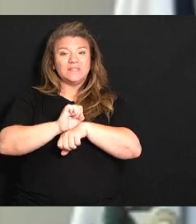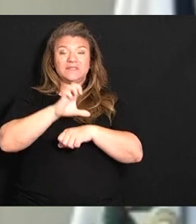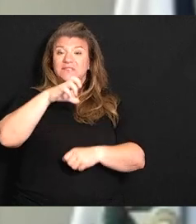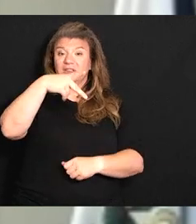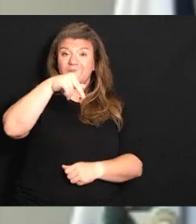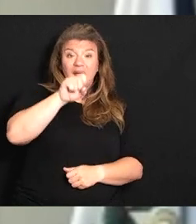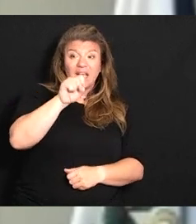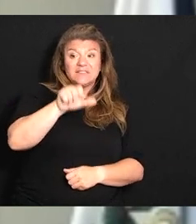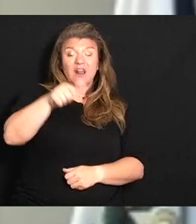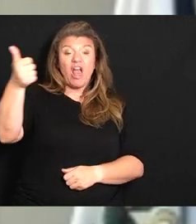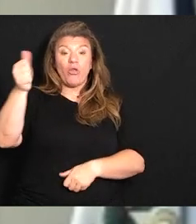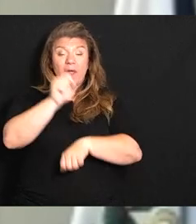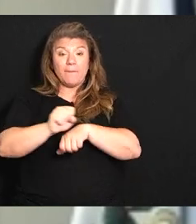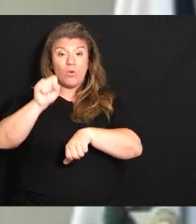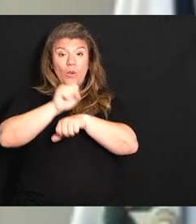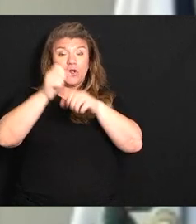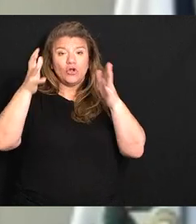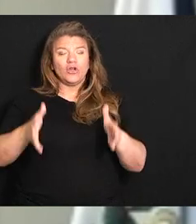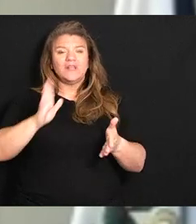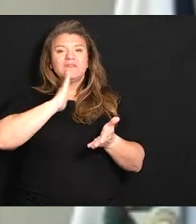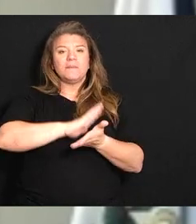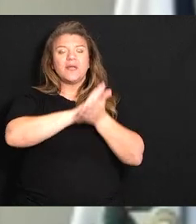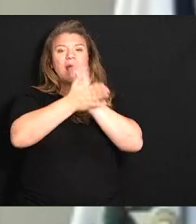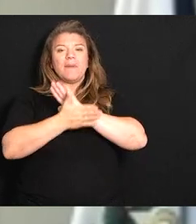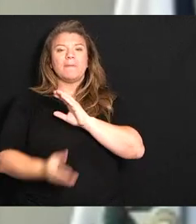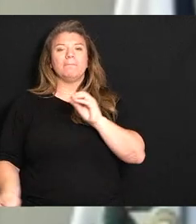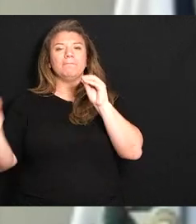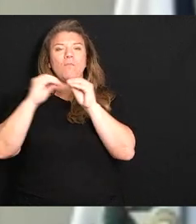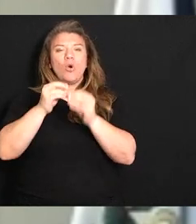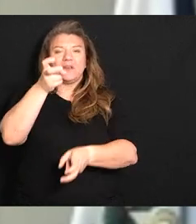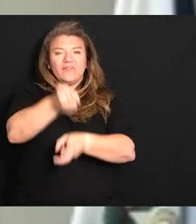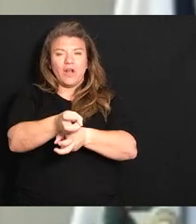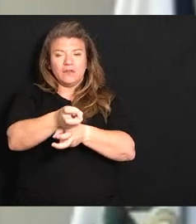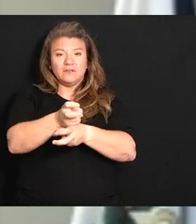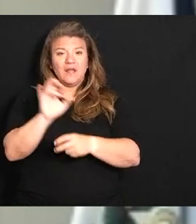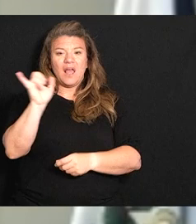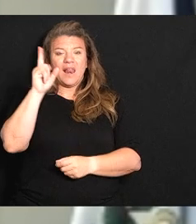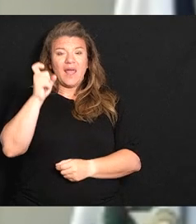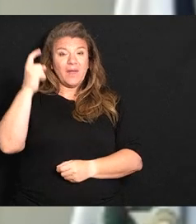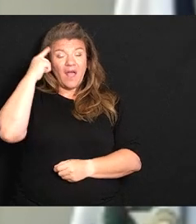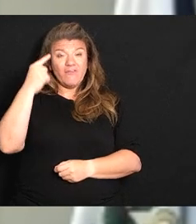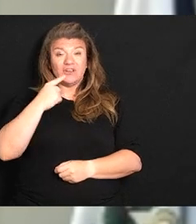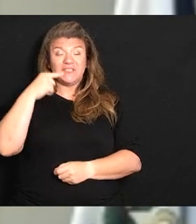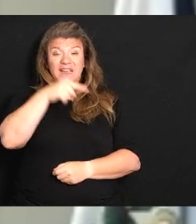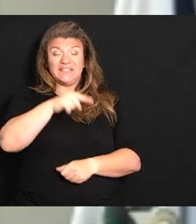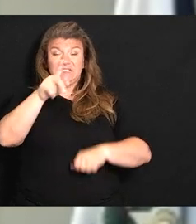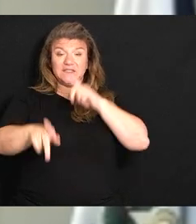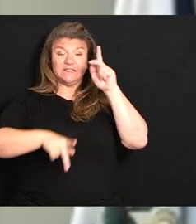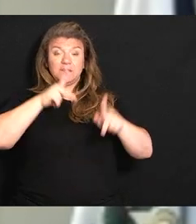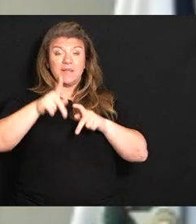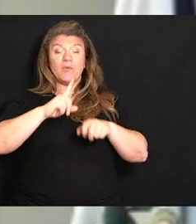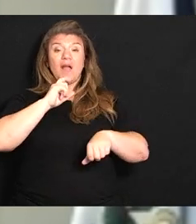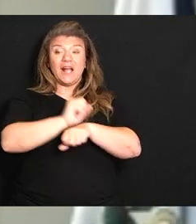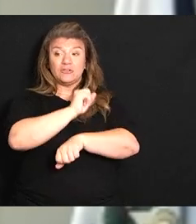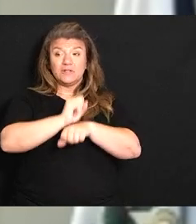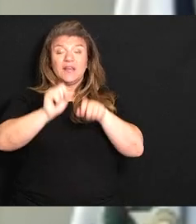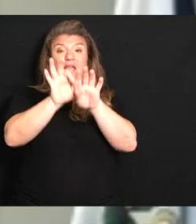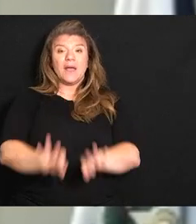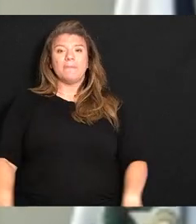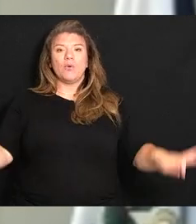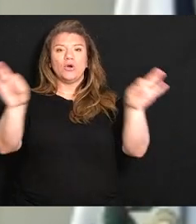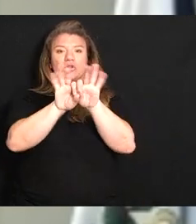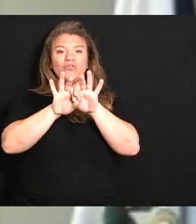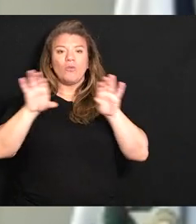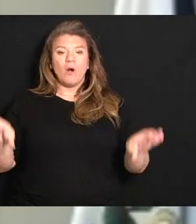other employees is becoming more and more difficult so as governor said these folks are absolutely crucial for what we do